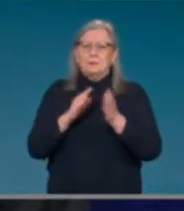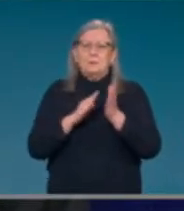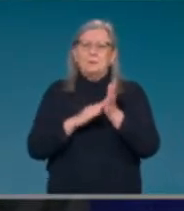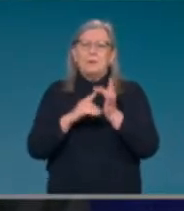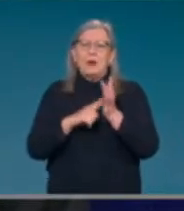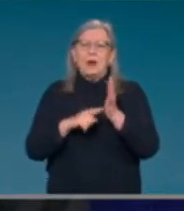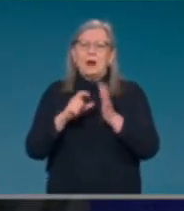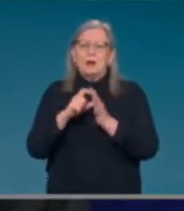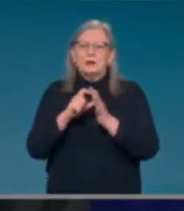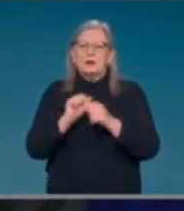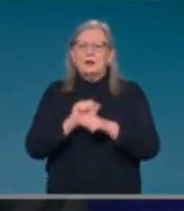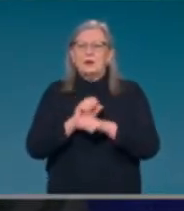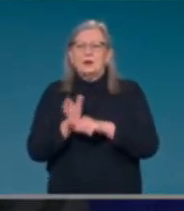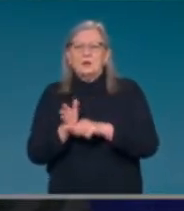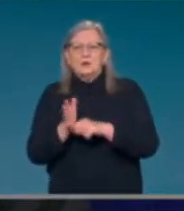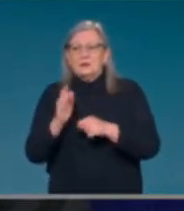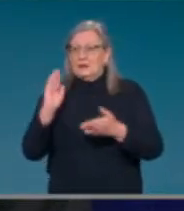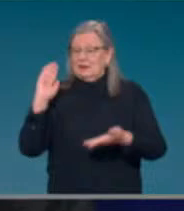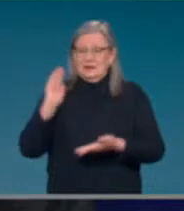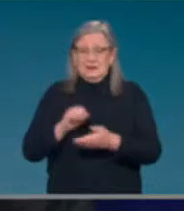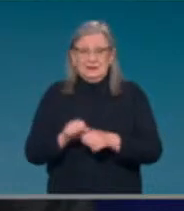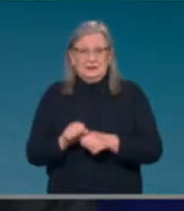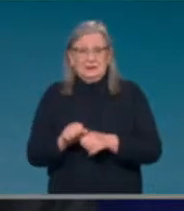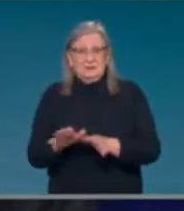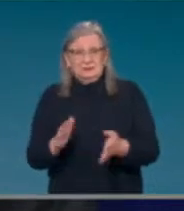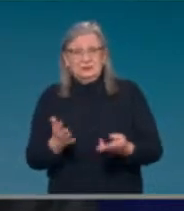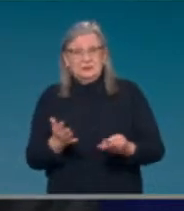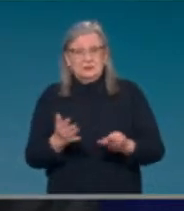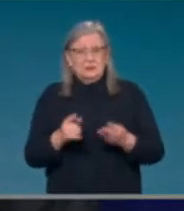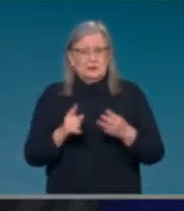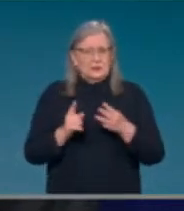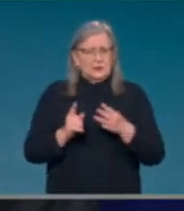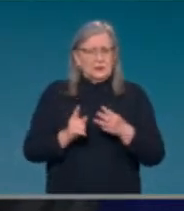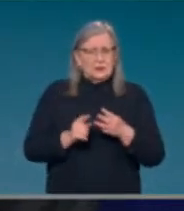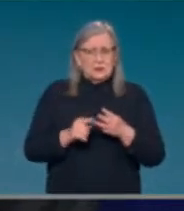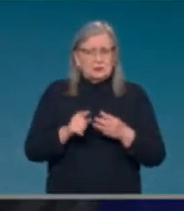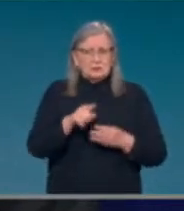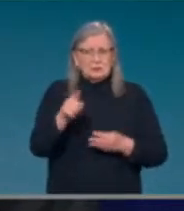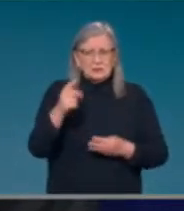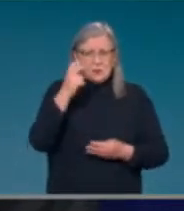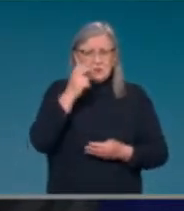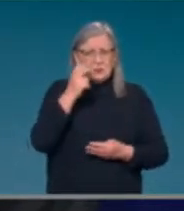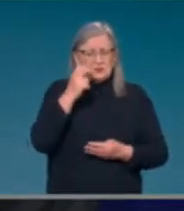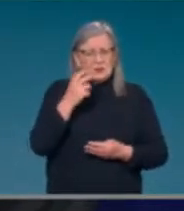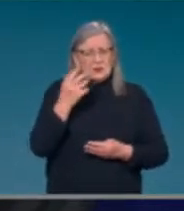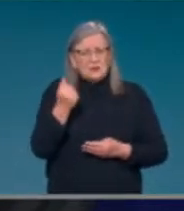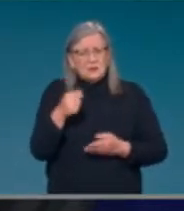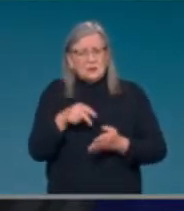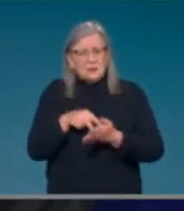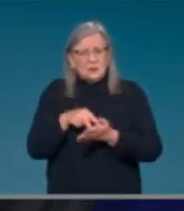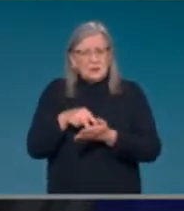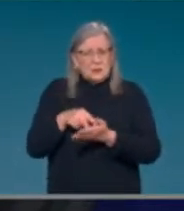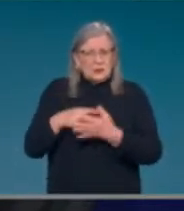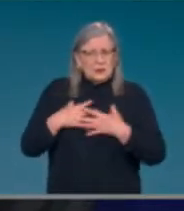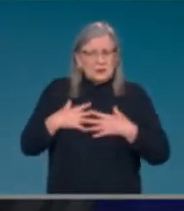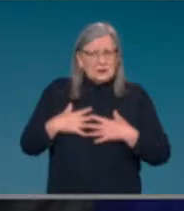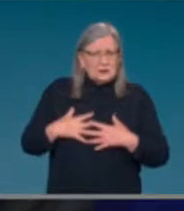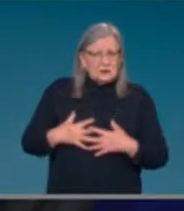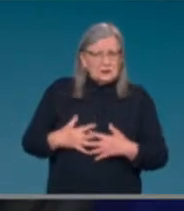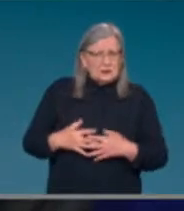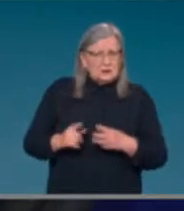know that in the elderly and people who have various shades of immunocompromise, that an additional dose is particularly valuable